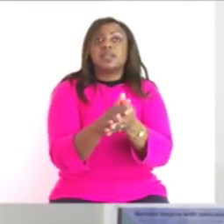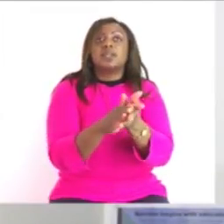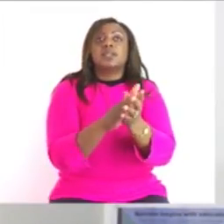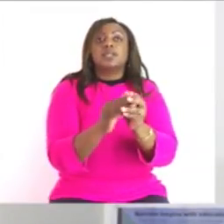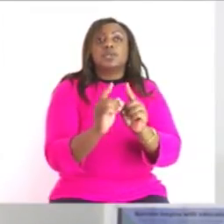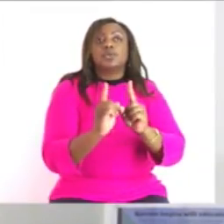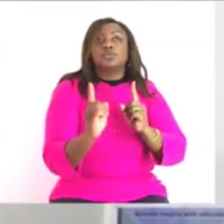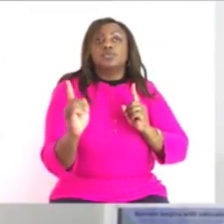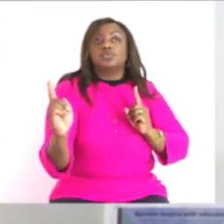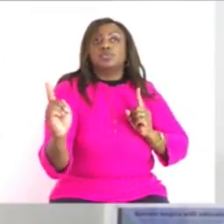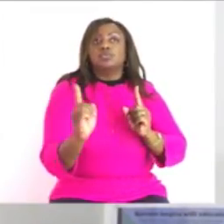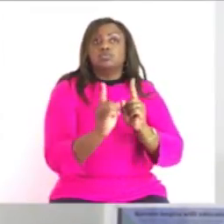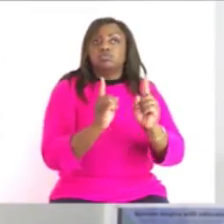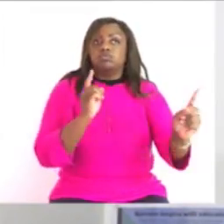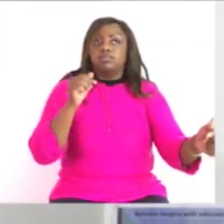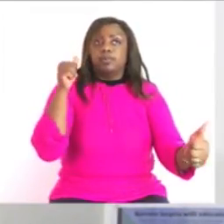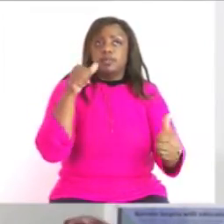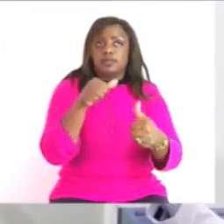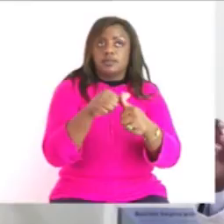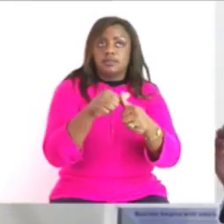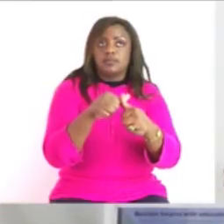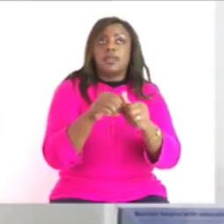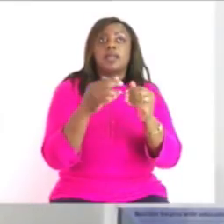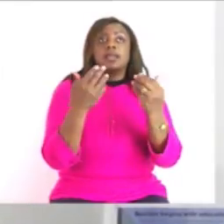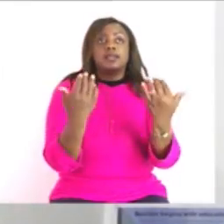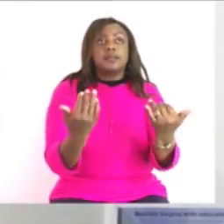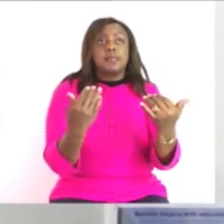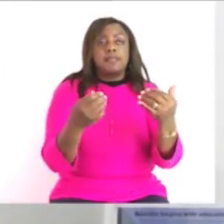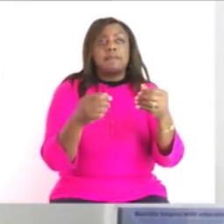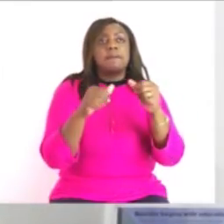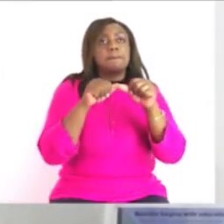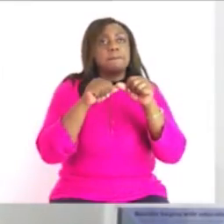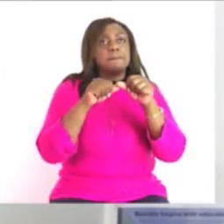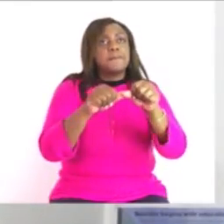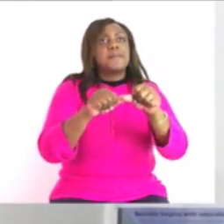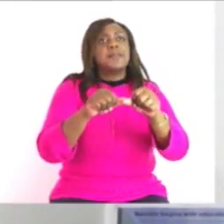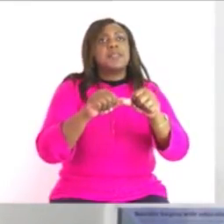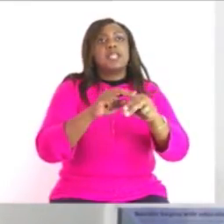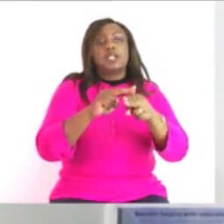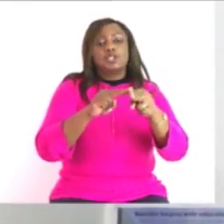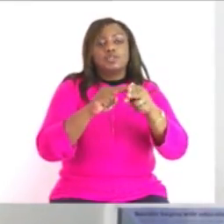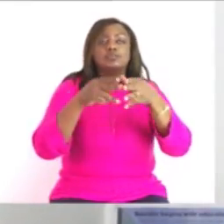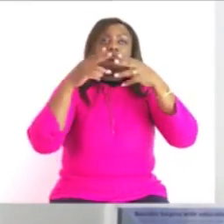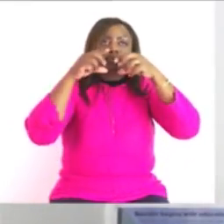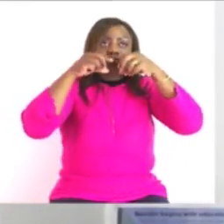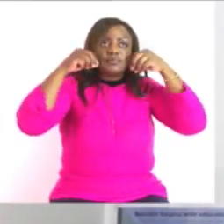the social distance by stretching out and front and